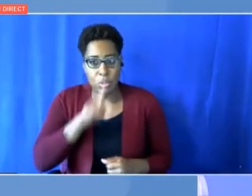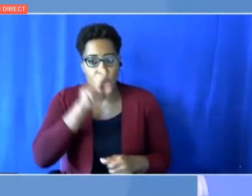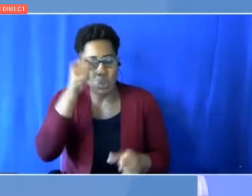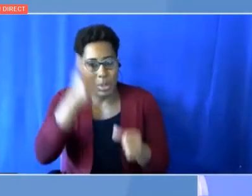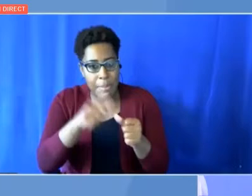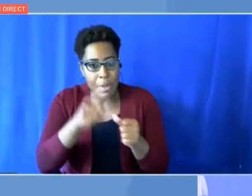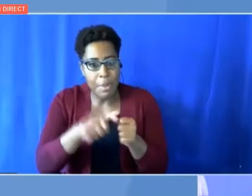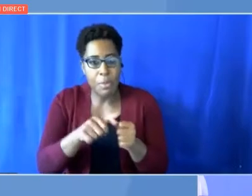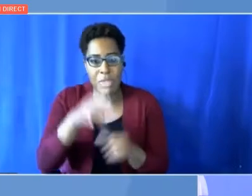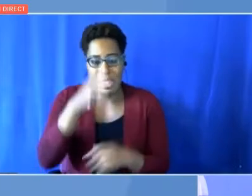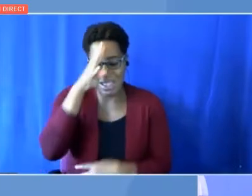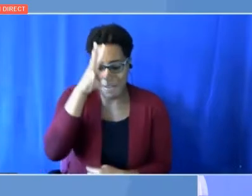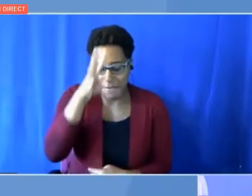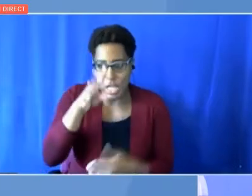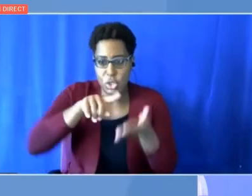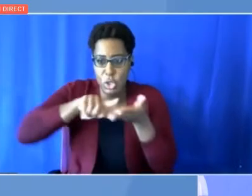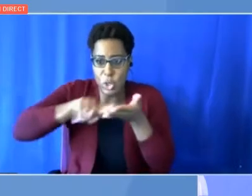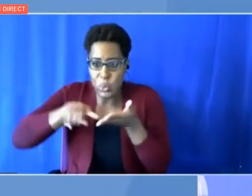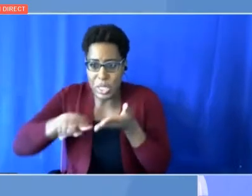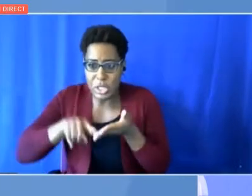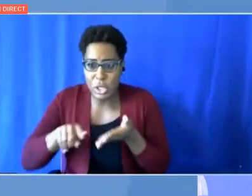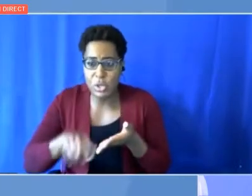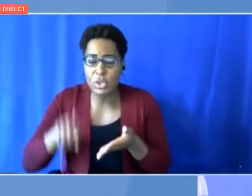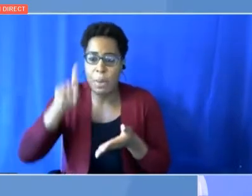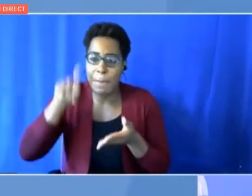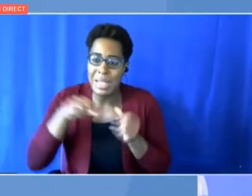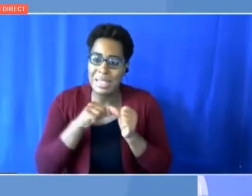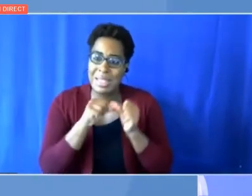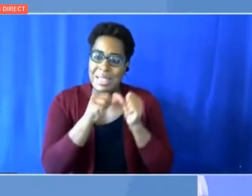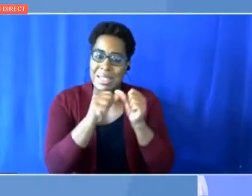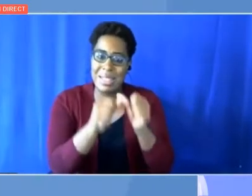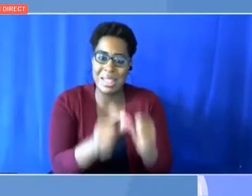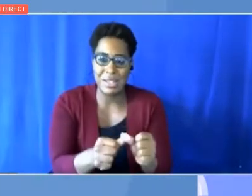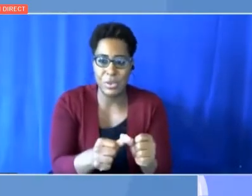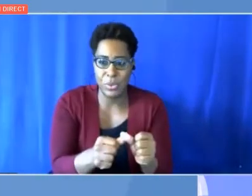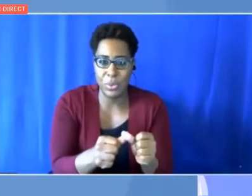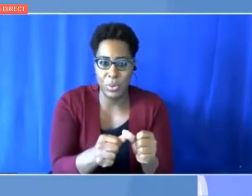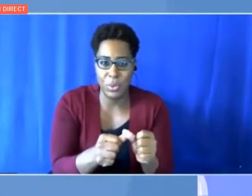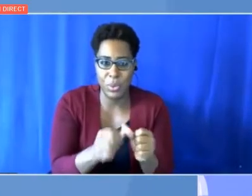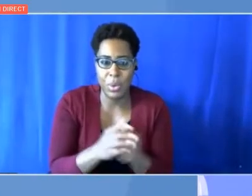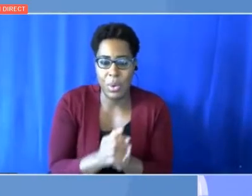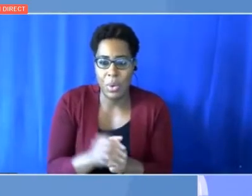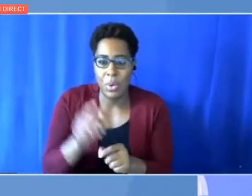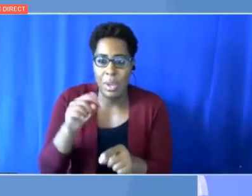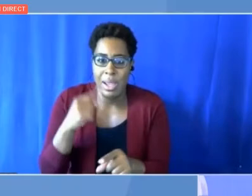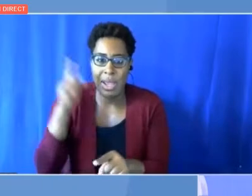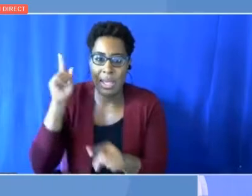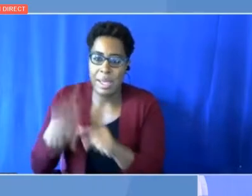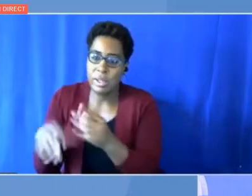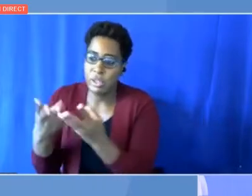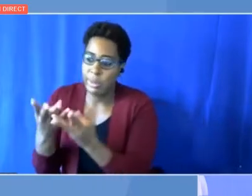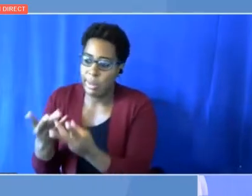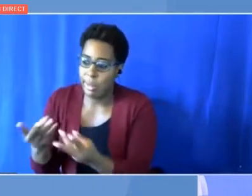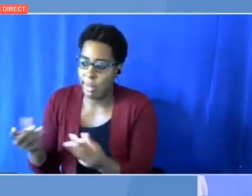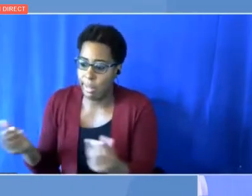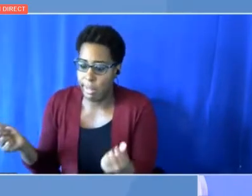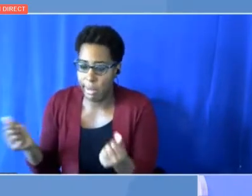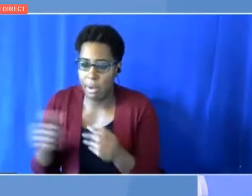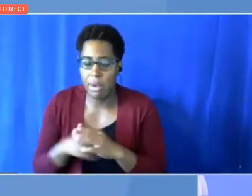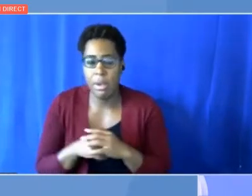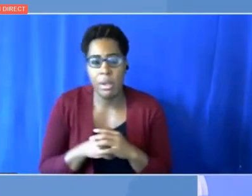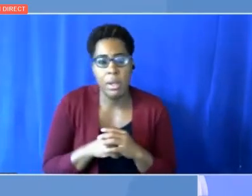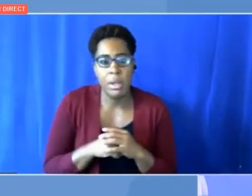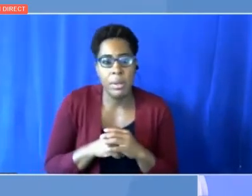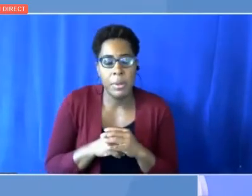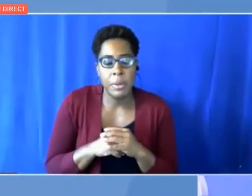continues and doesn't get into the dead valley. Because politicians, we tend